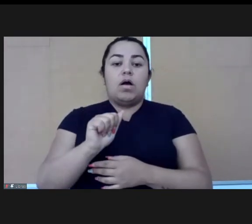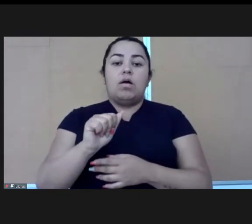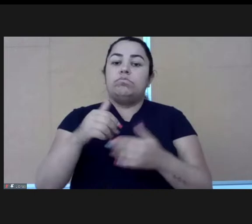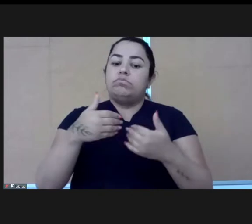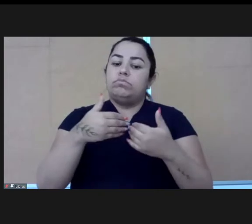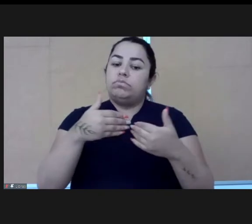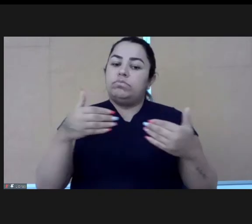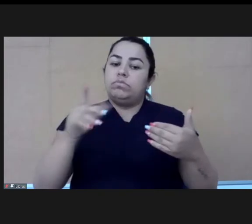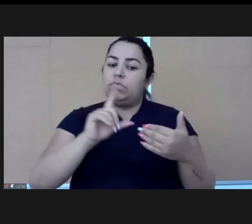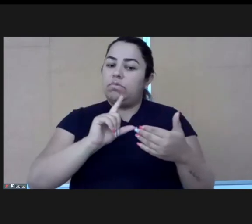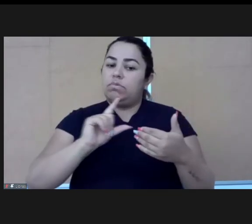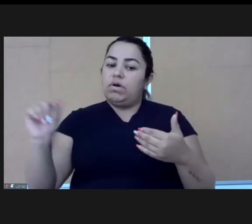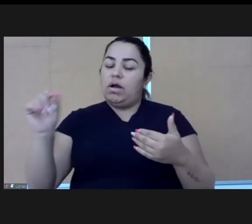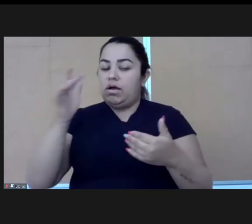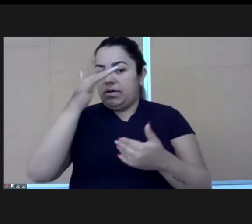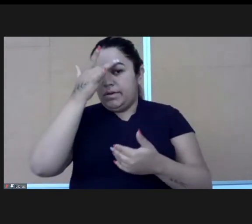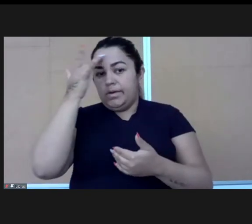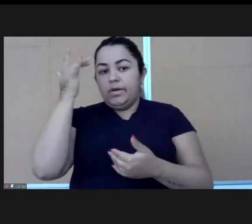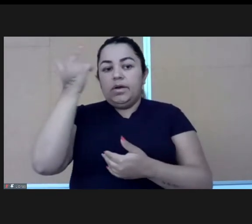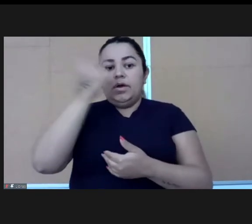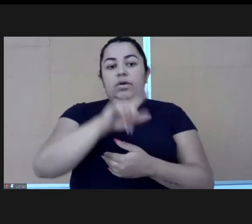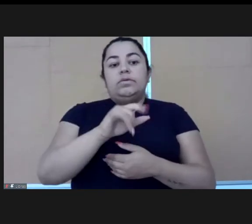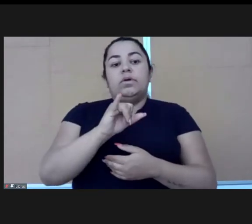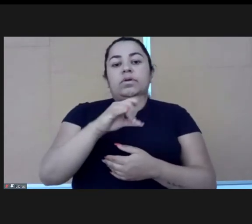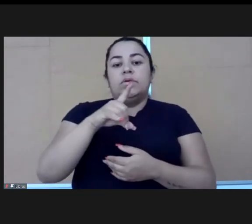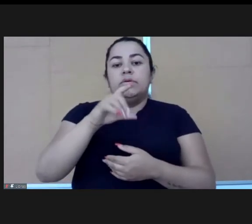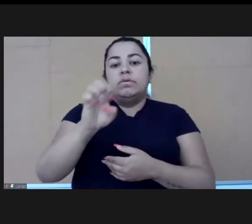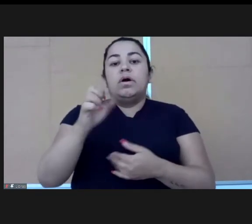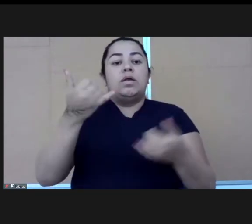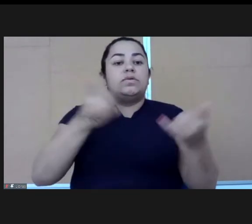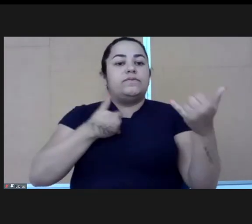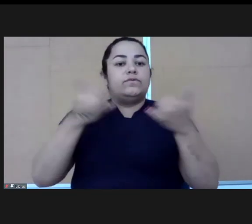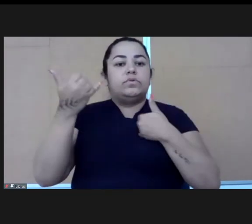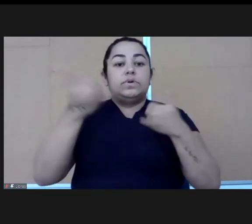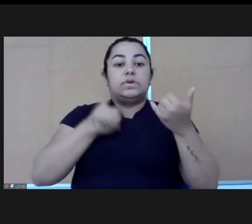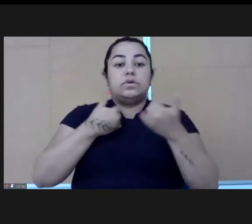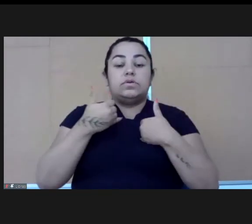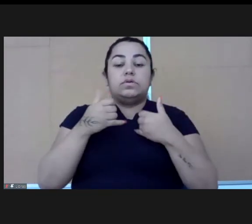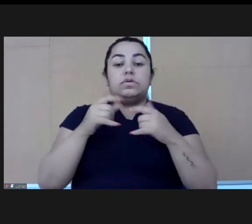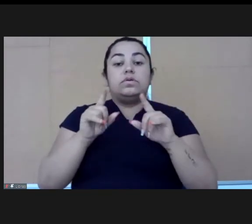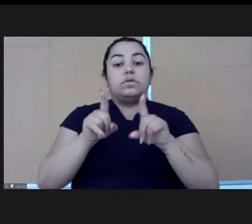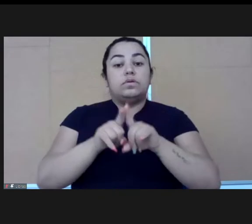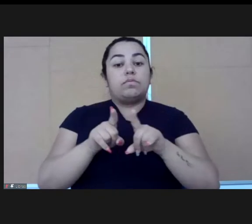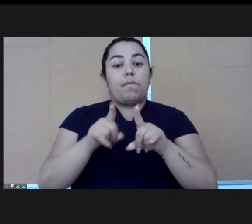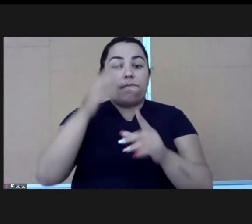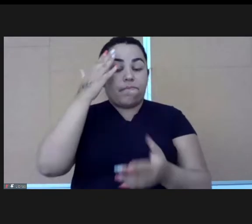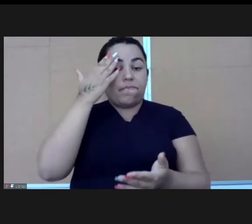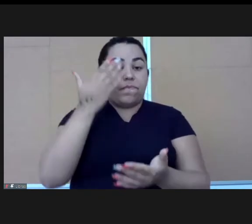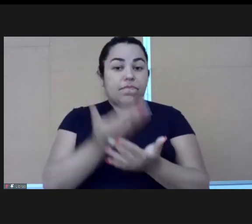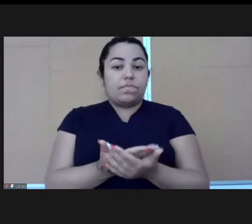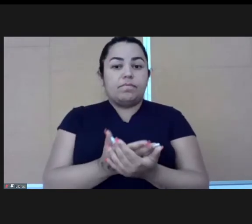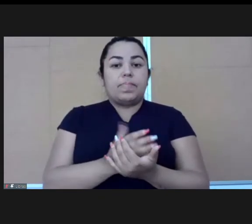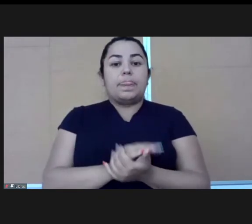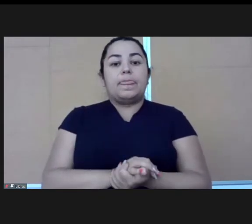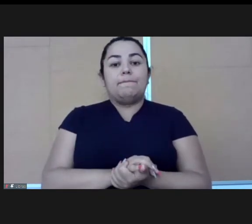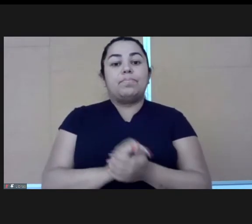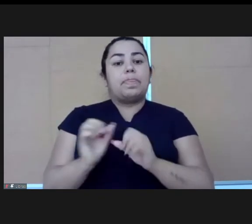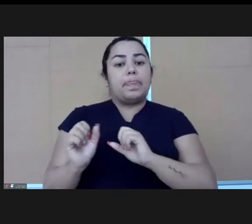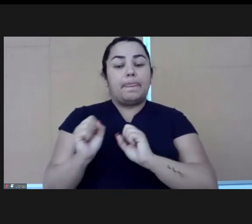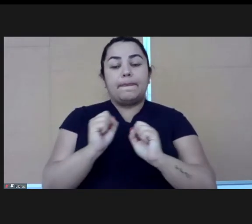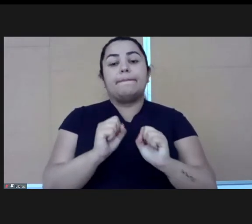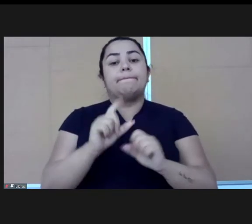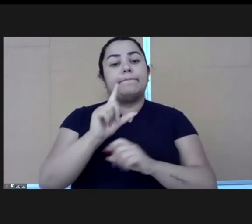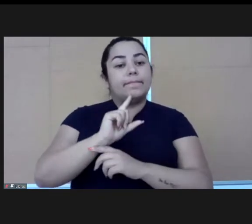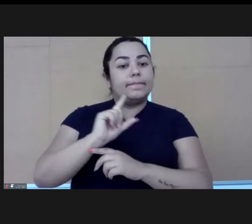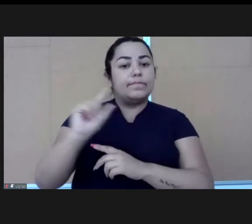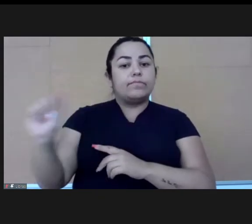insights, more information, for people to get available confident, for people to reach out to those that they believe